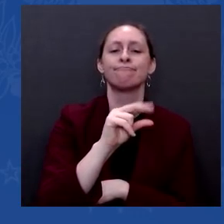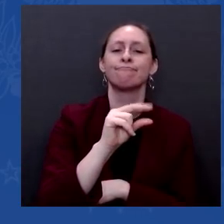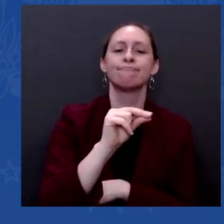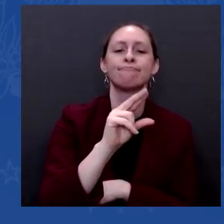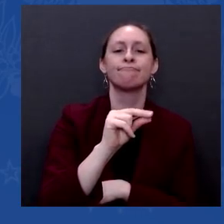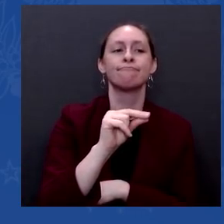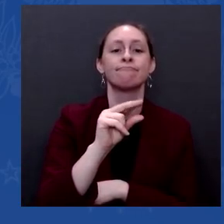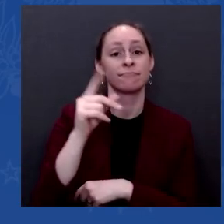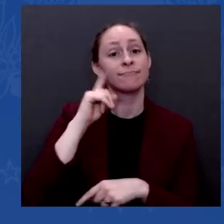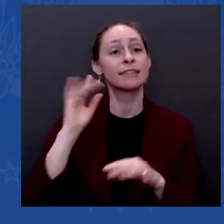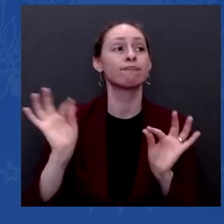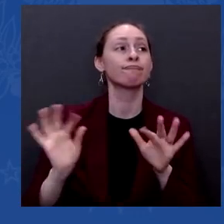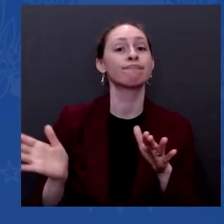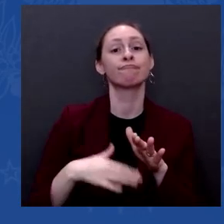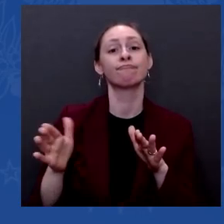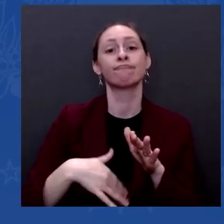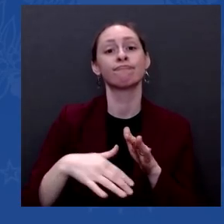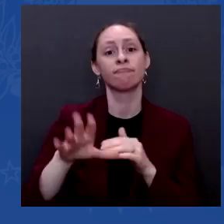Mr. President, folks.